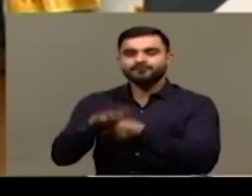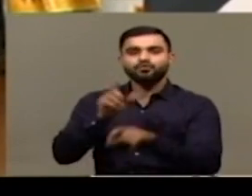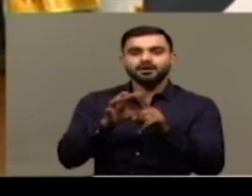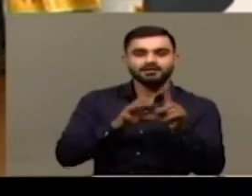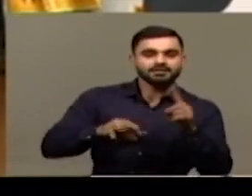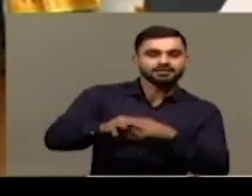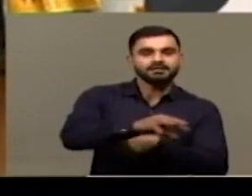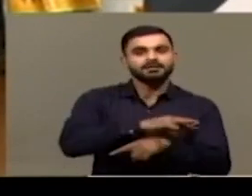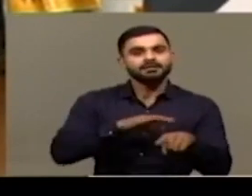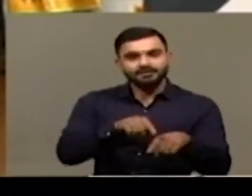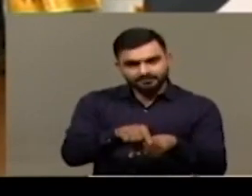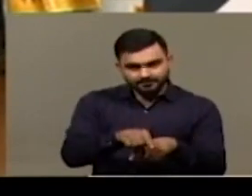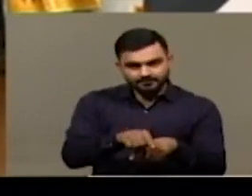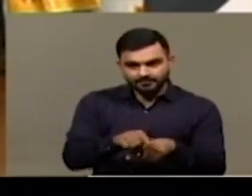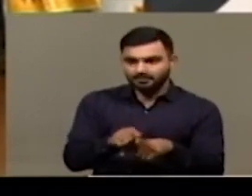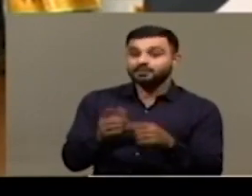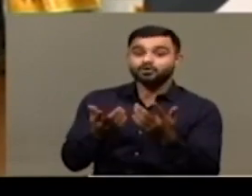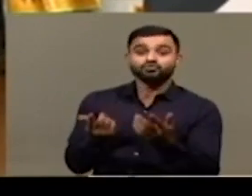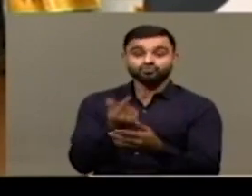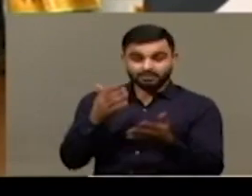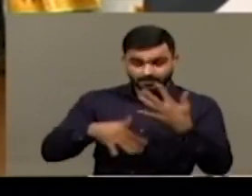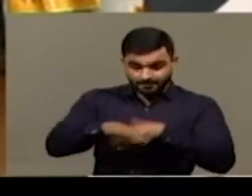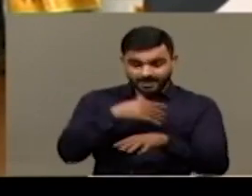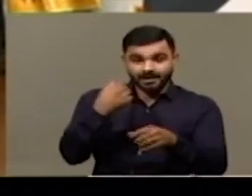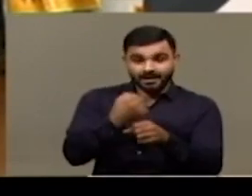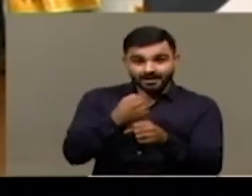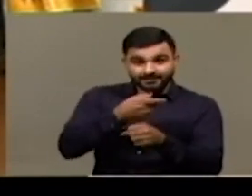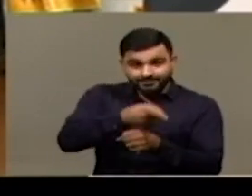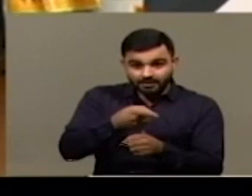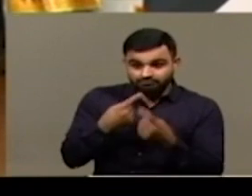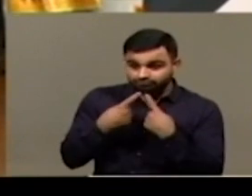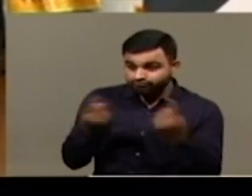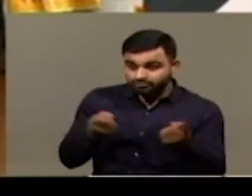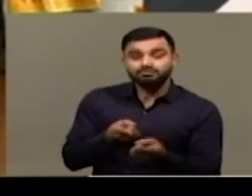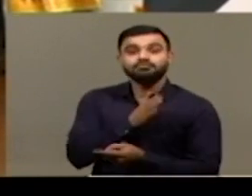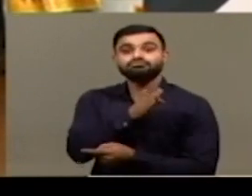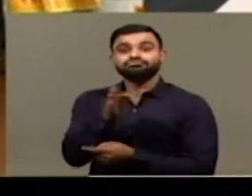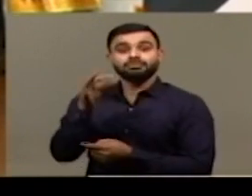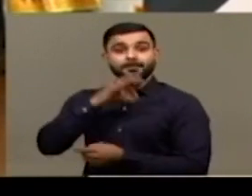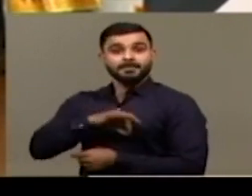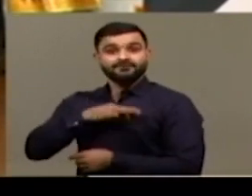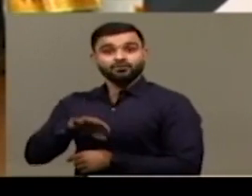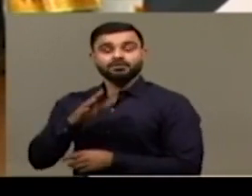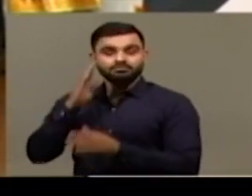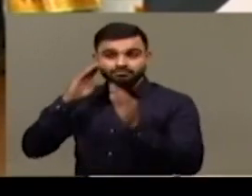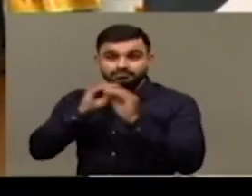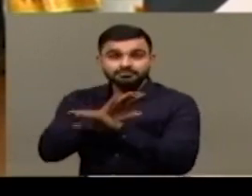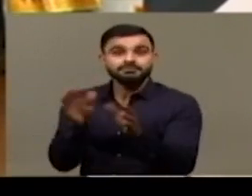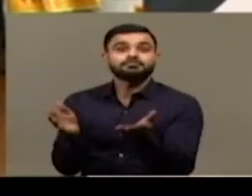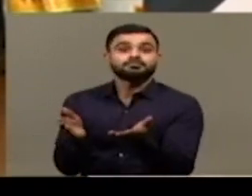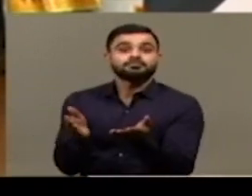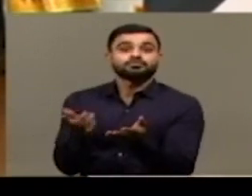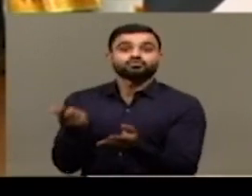need to give and benefit. These surveys are very important.